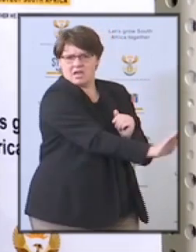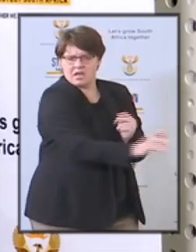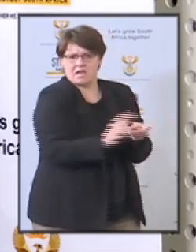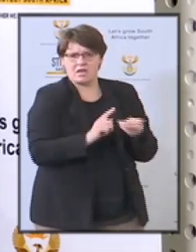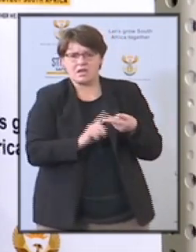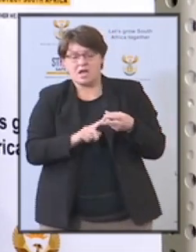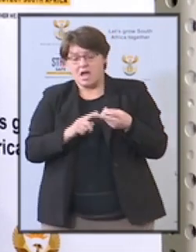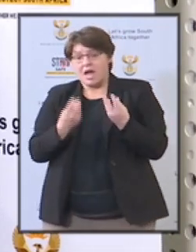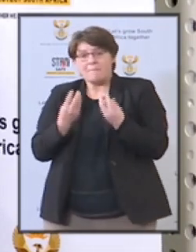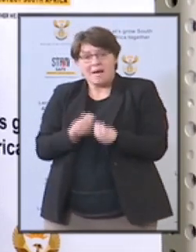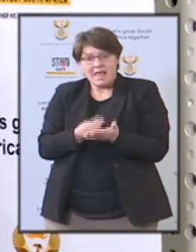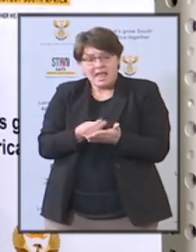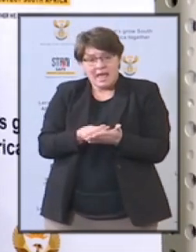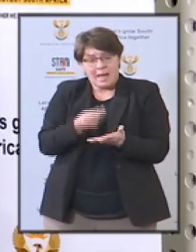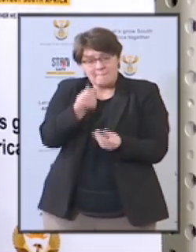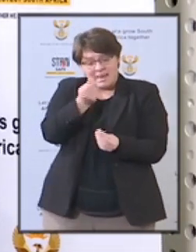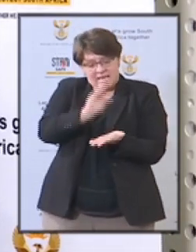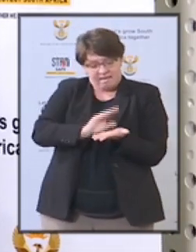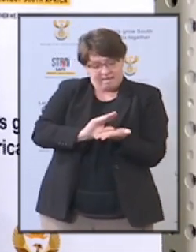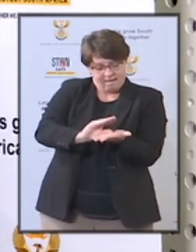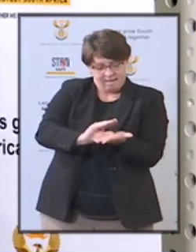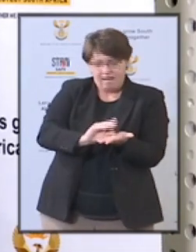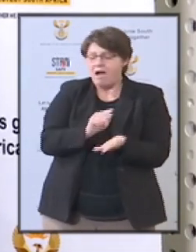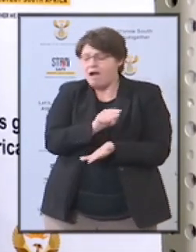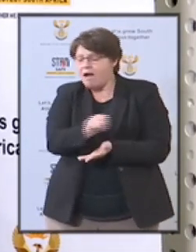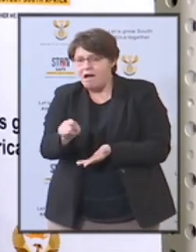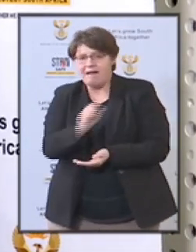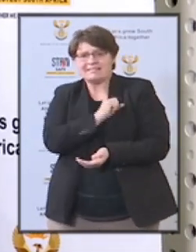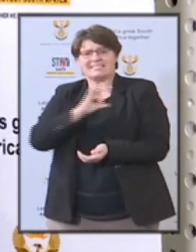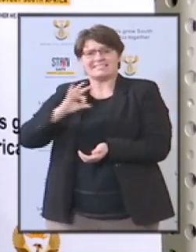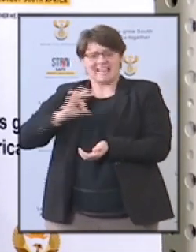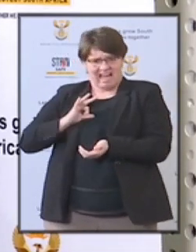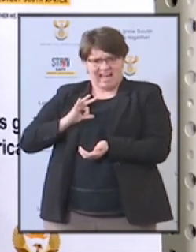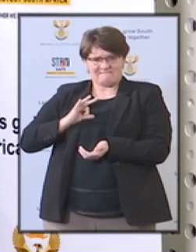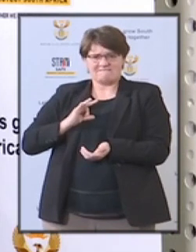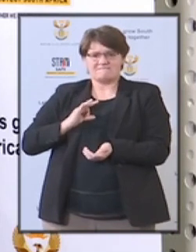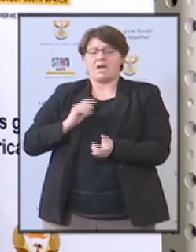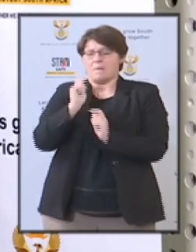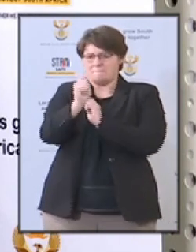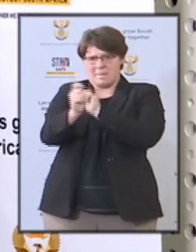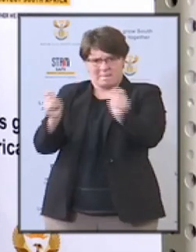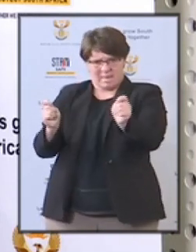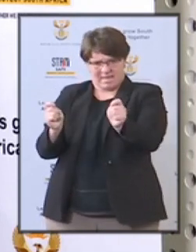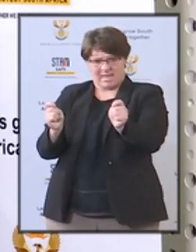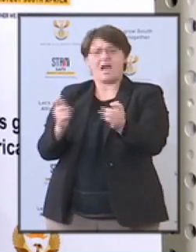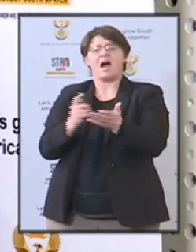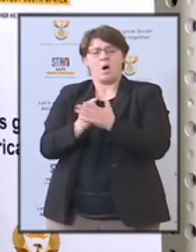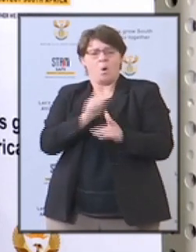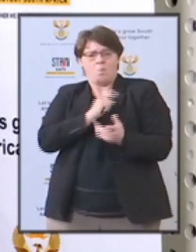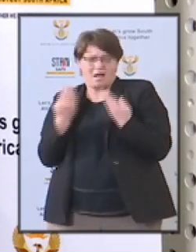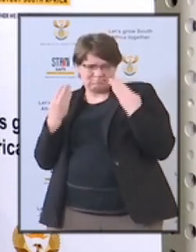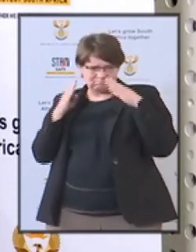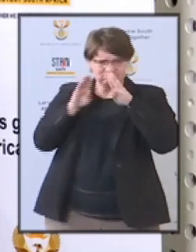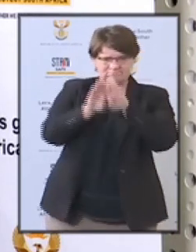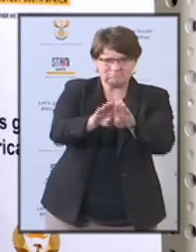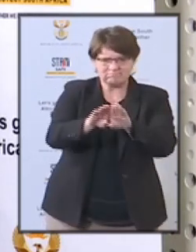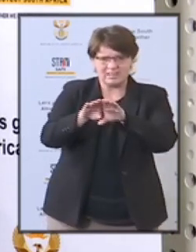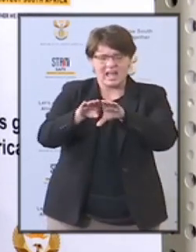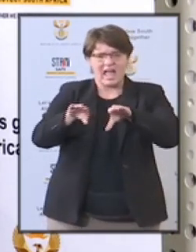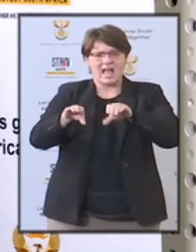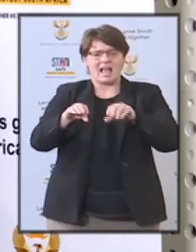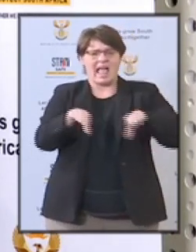to elevate the hardships of employees and businesses affected by the shutting down of economic activities